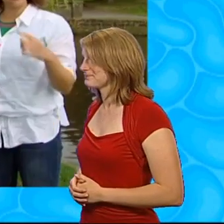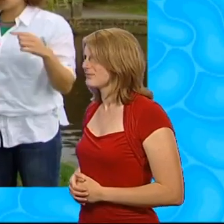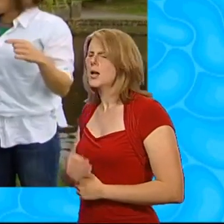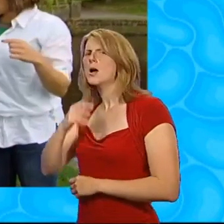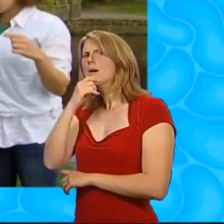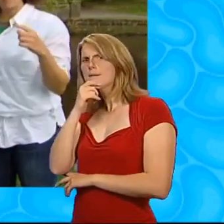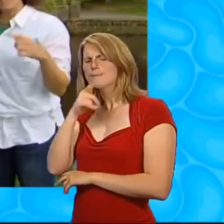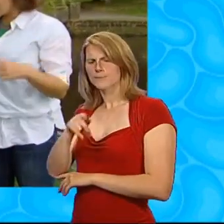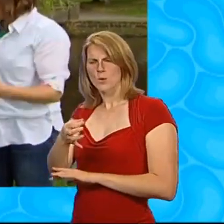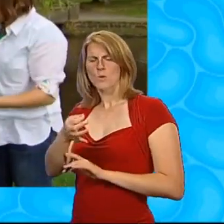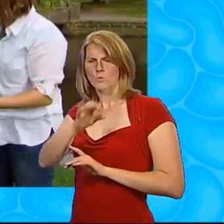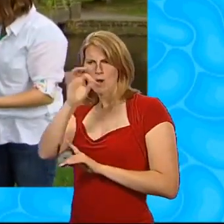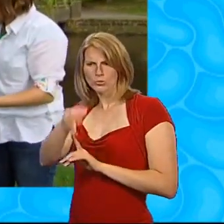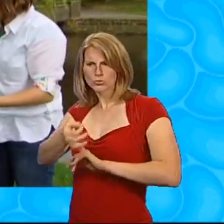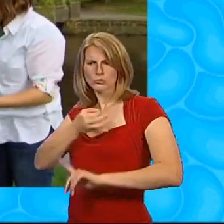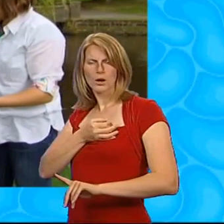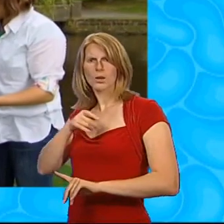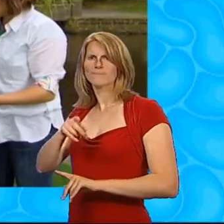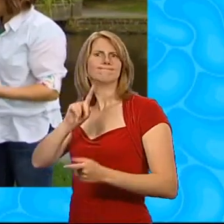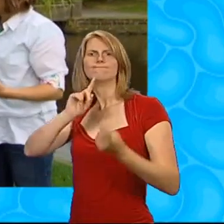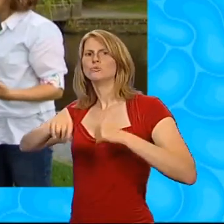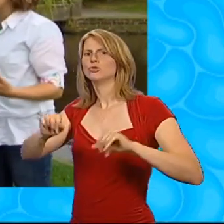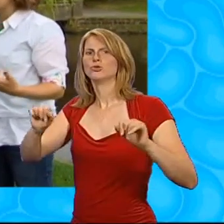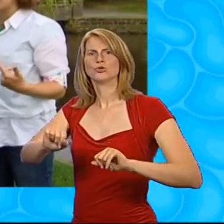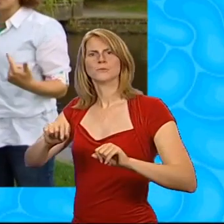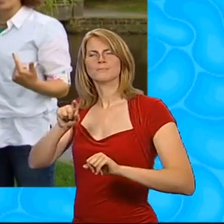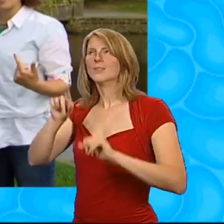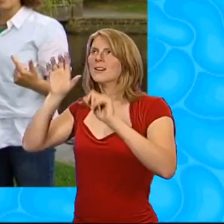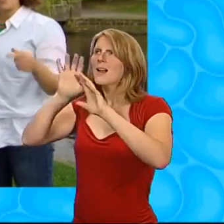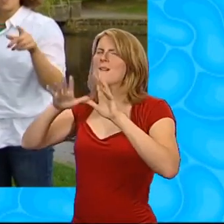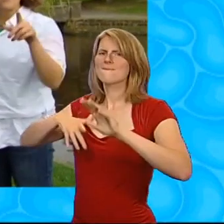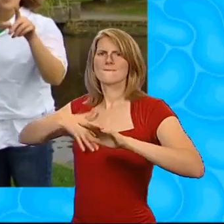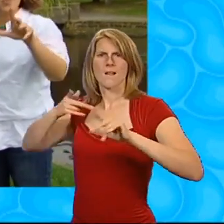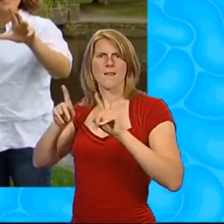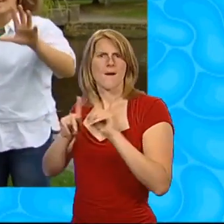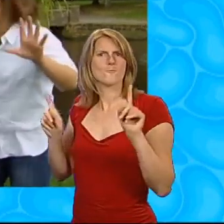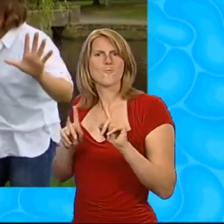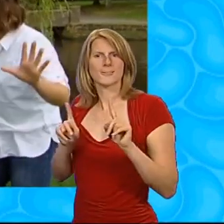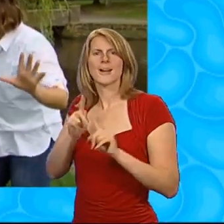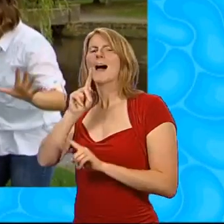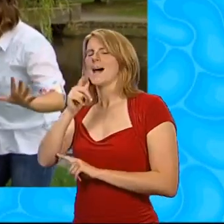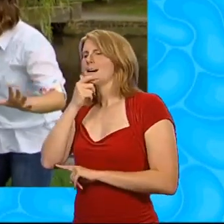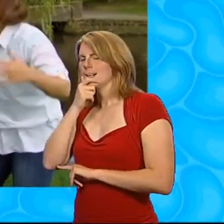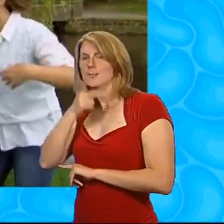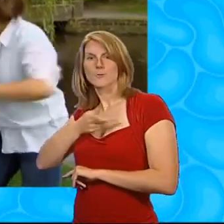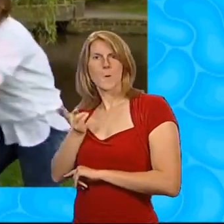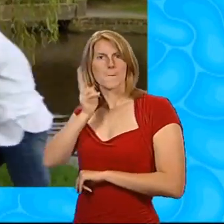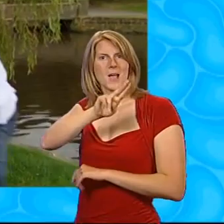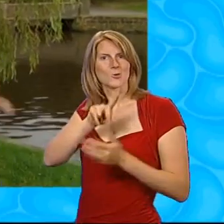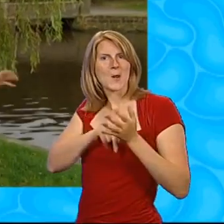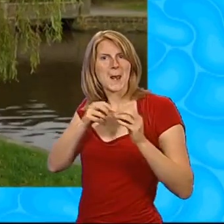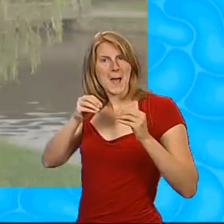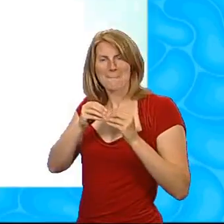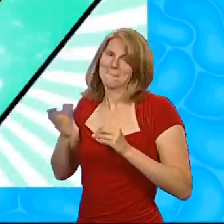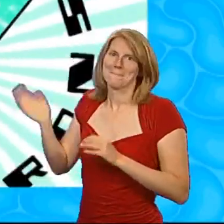Oh, but we still haven't answered your question, Alice. What do clouds feel like? For that, I think we need to go back to my lab. Let's